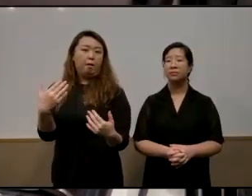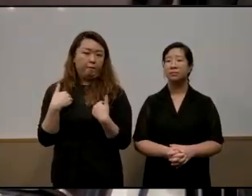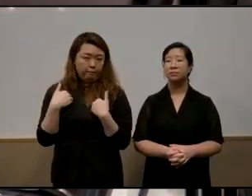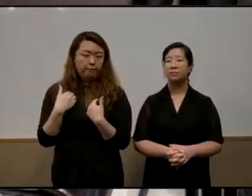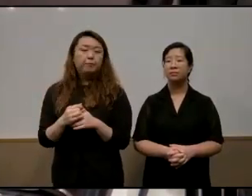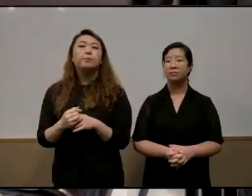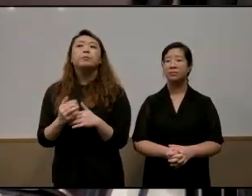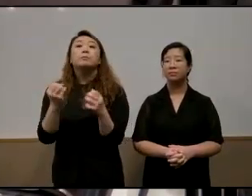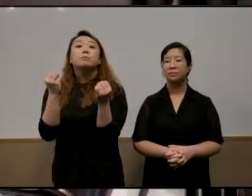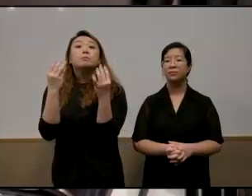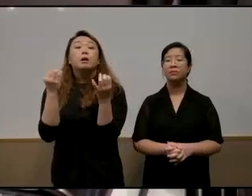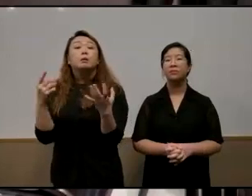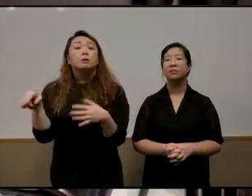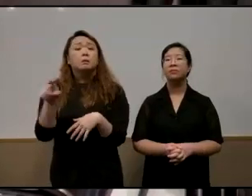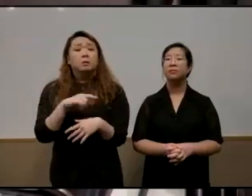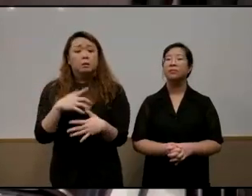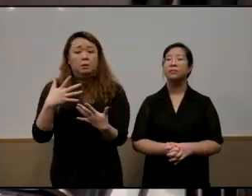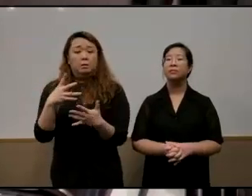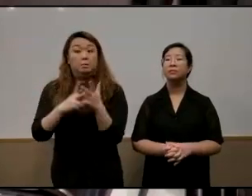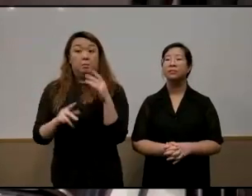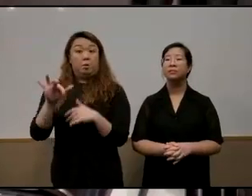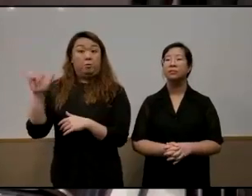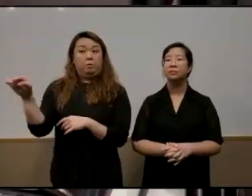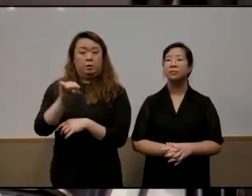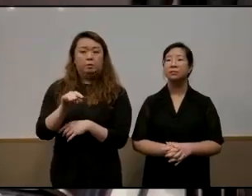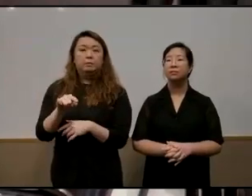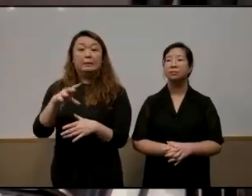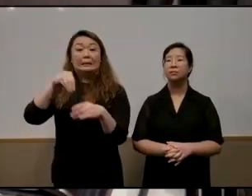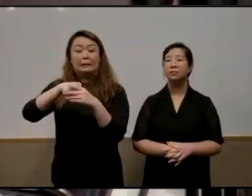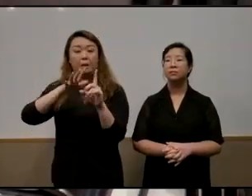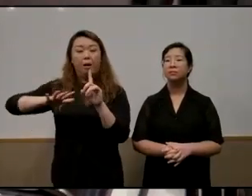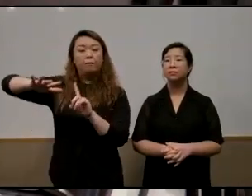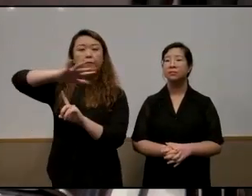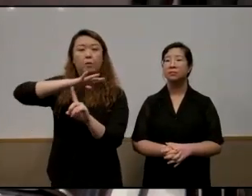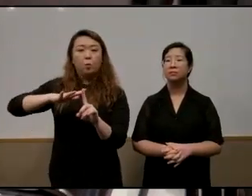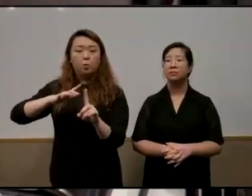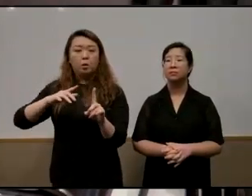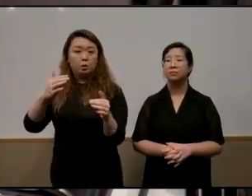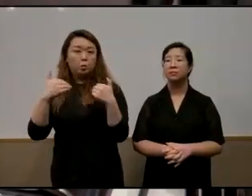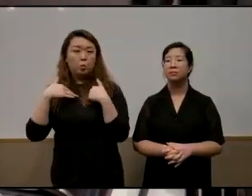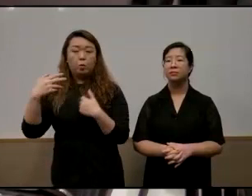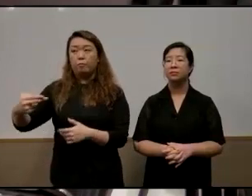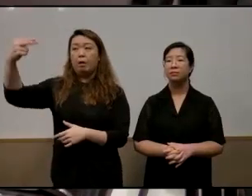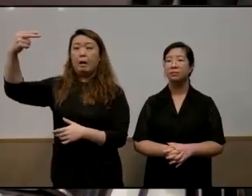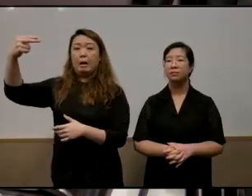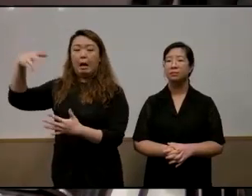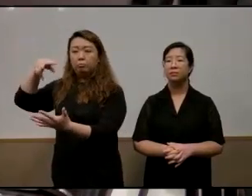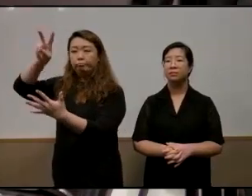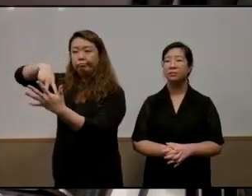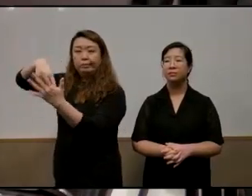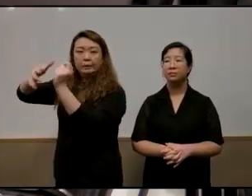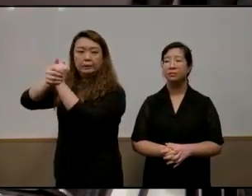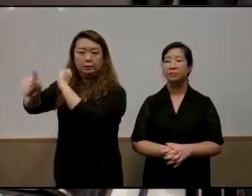and a lot of this it i mean part of it is being in an environment where you have higher literacy skills and